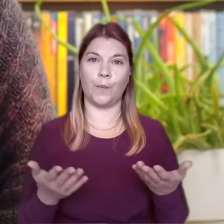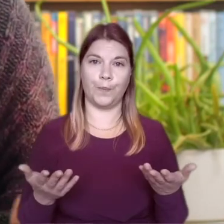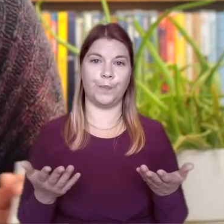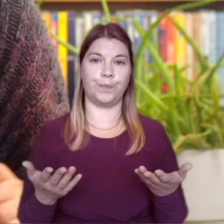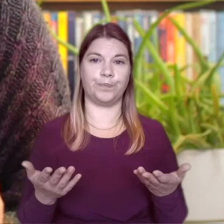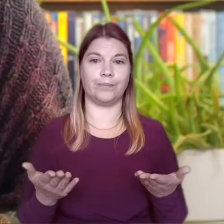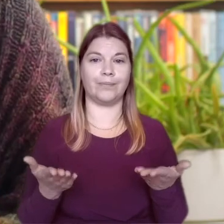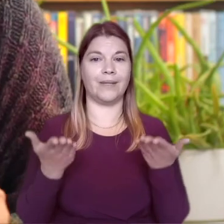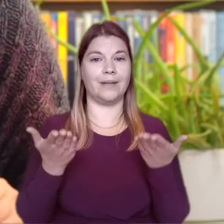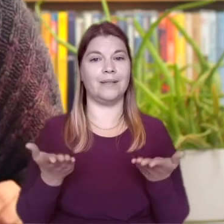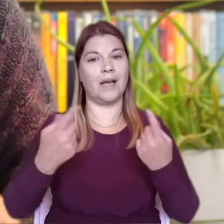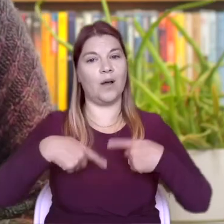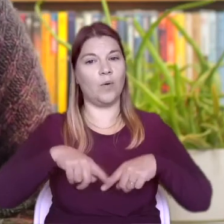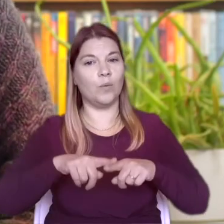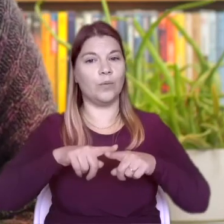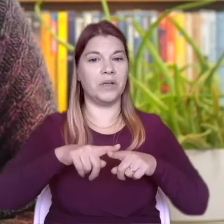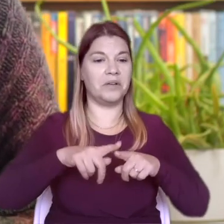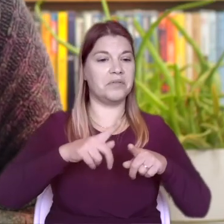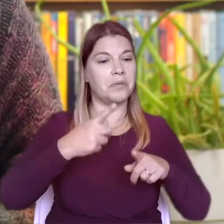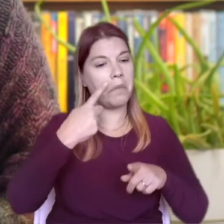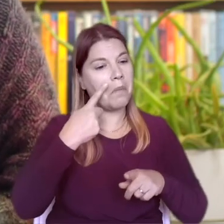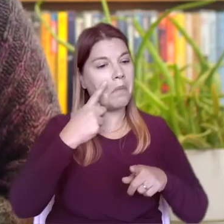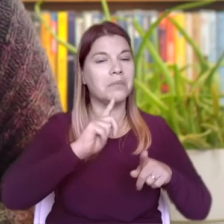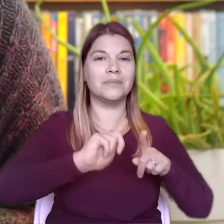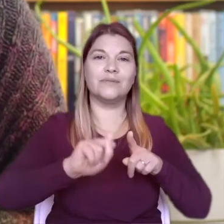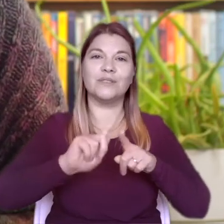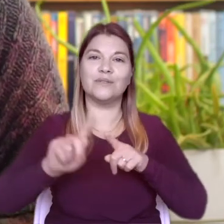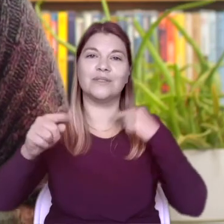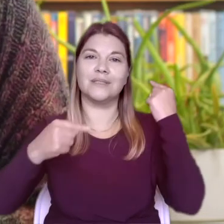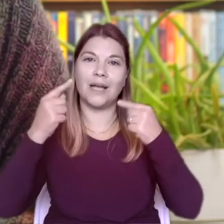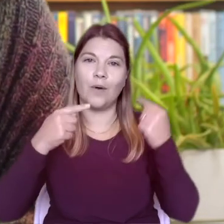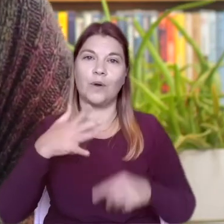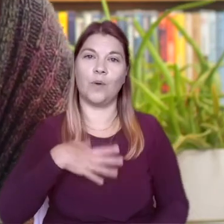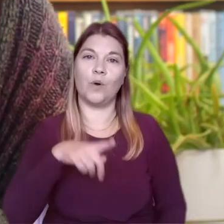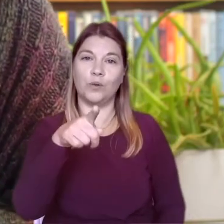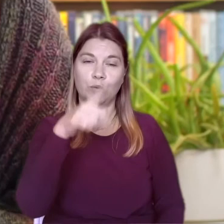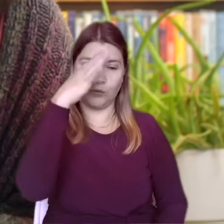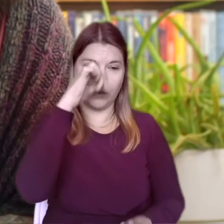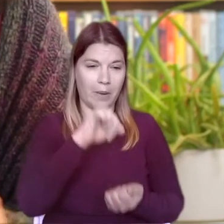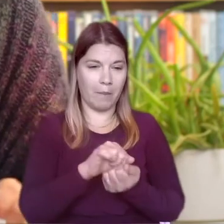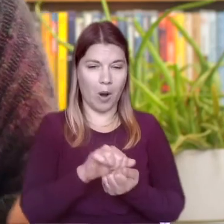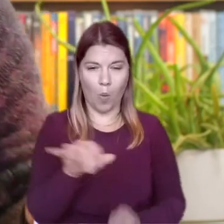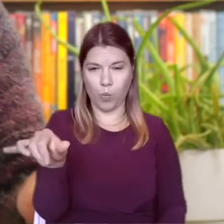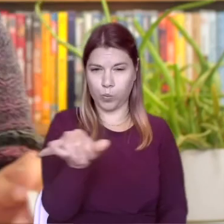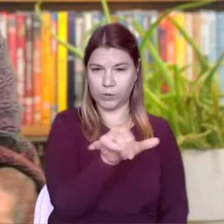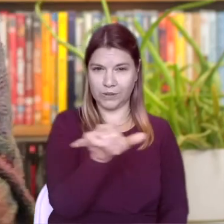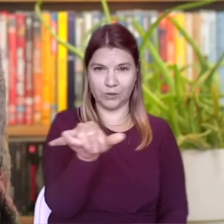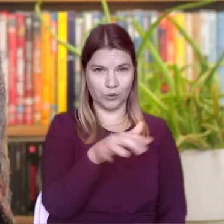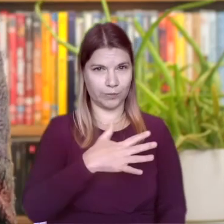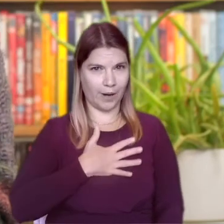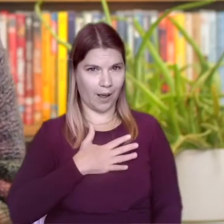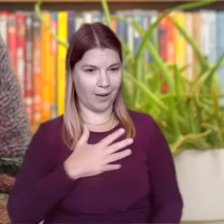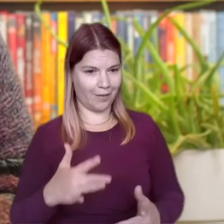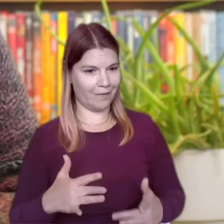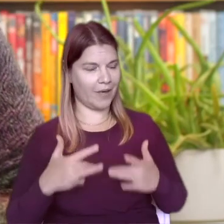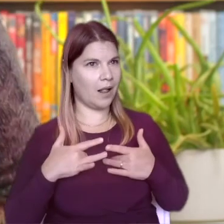So, now that we have found some sounds, I want you to remember which ones made you feel calm and relaxed, and